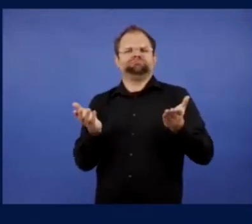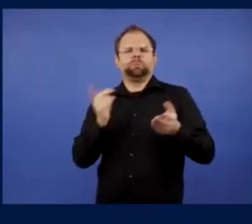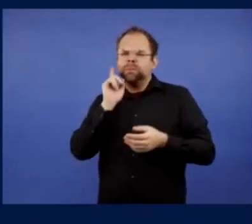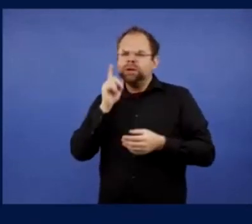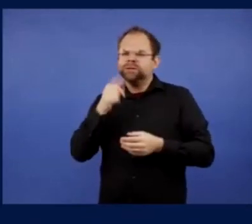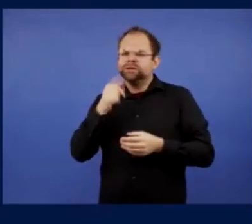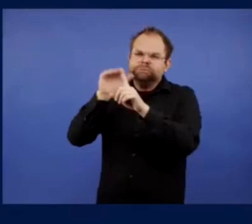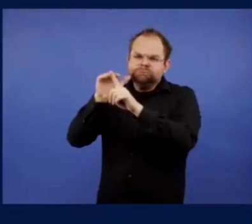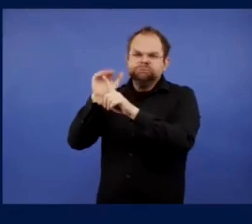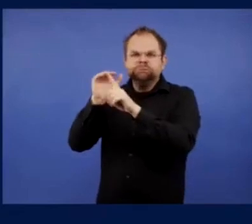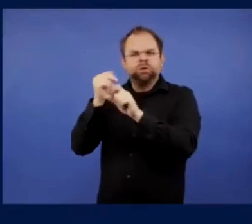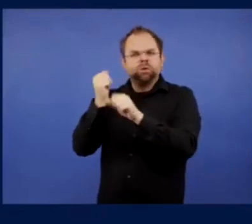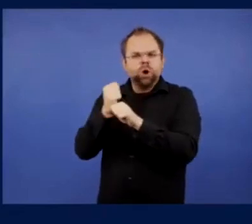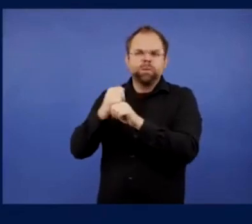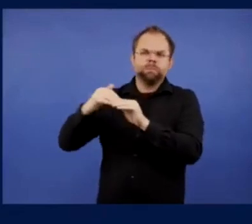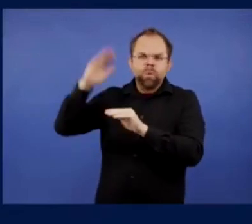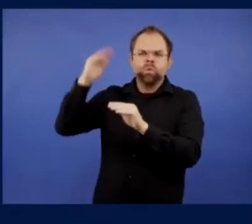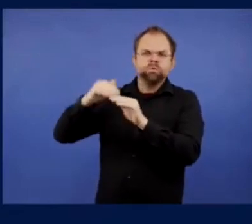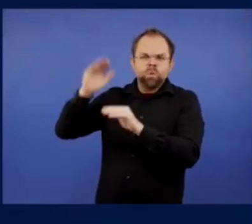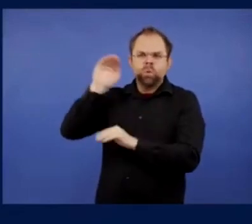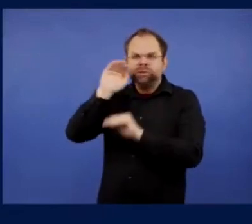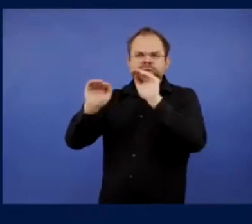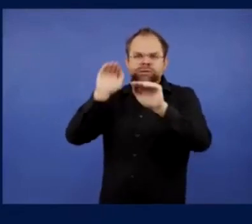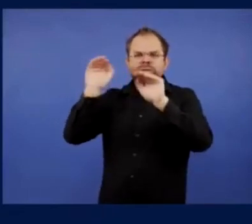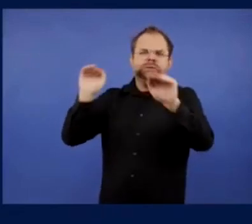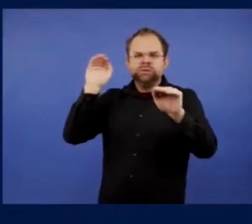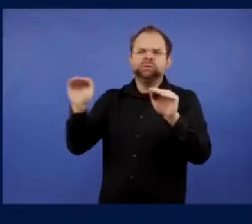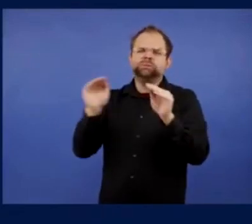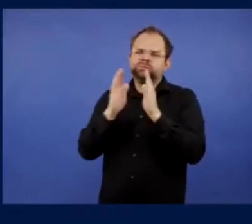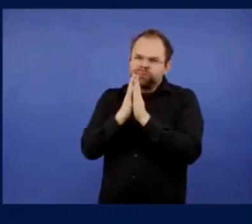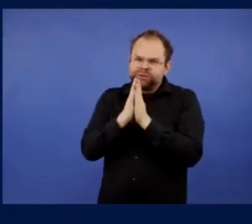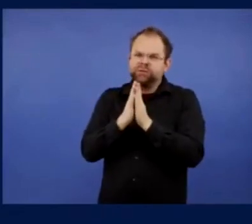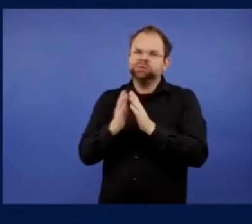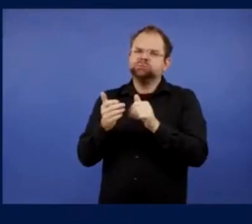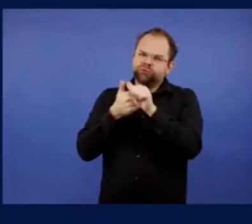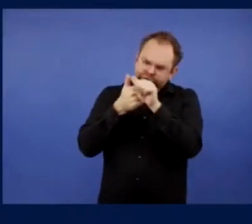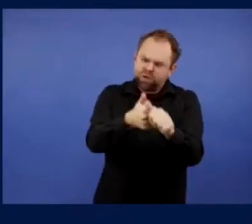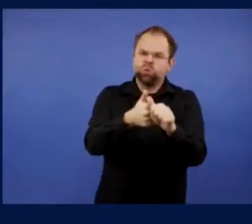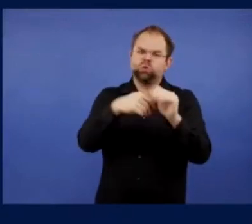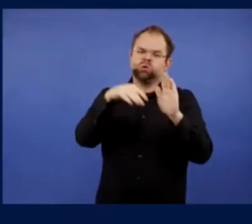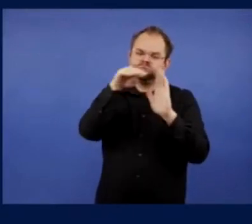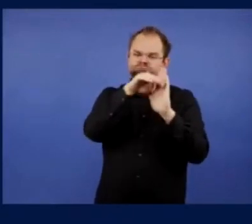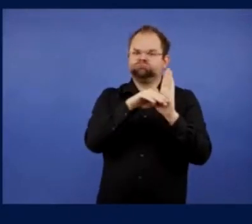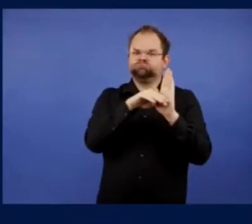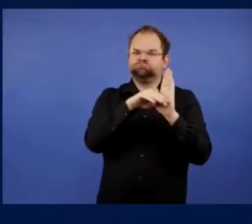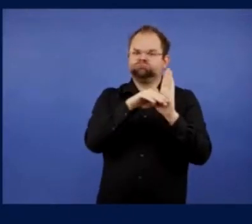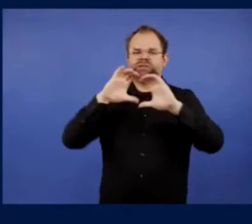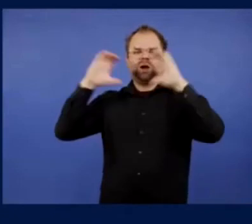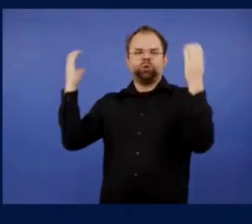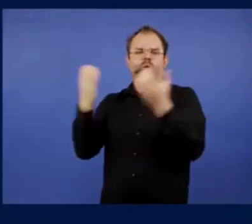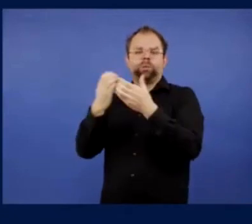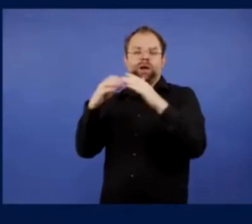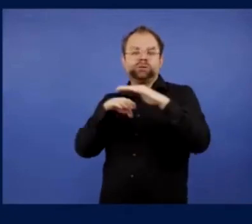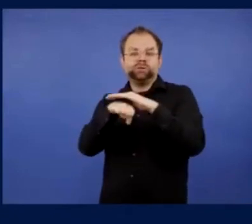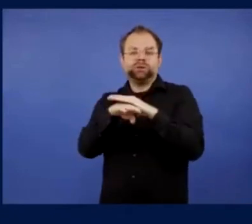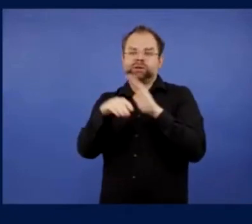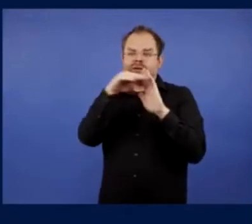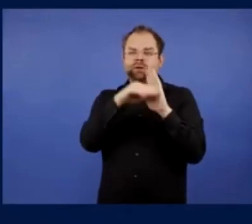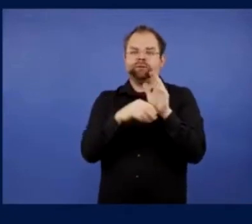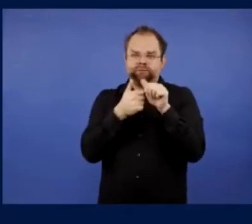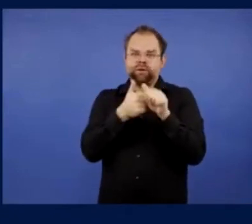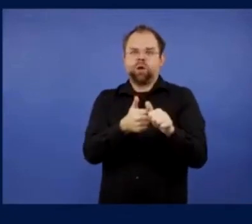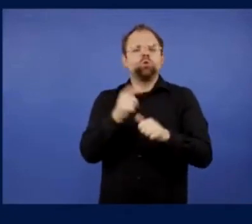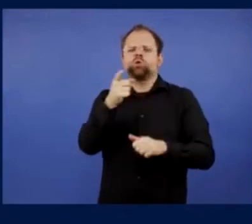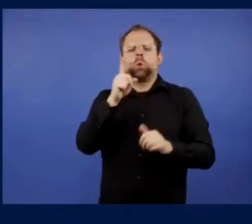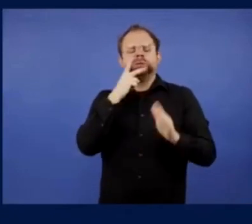team with my family and enjoying the experience without having to worry about all the things that we do. It's, um, it